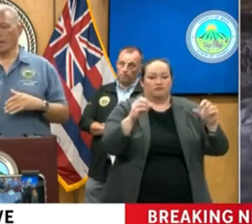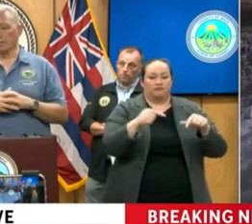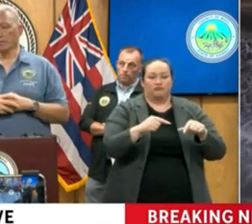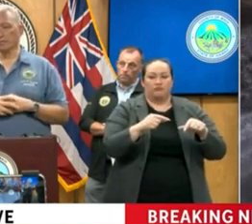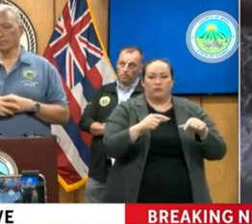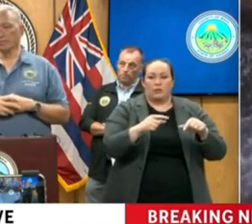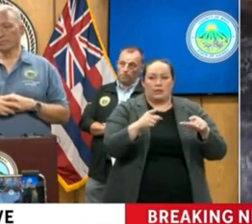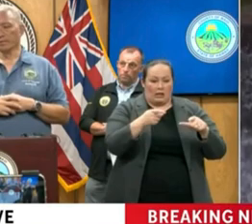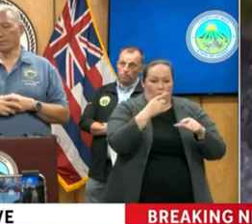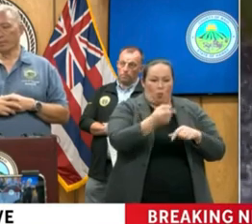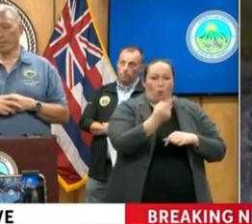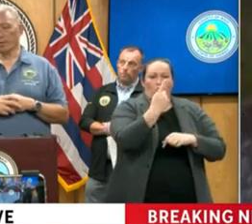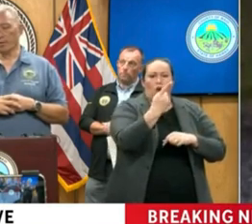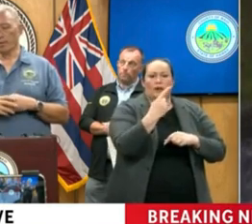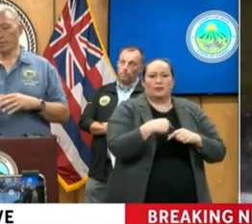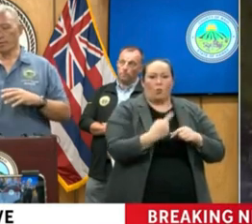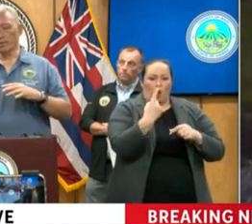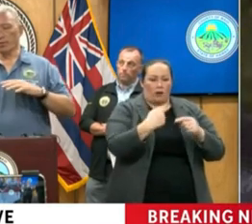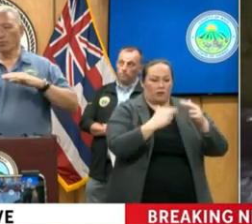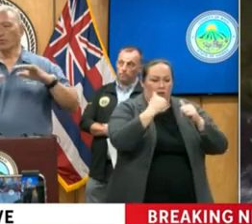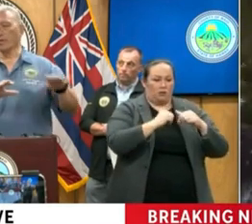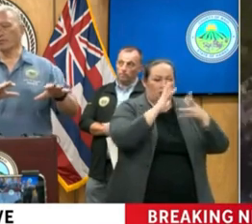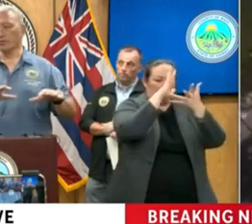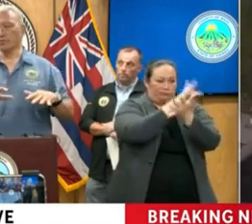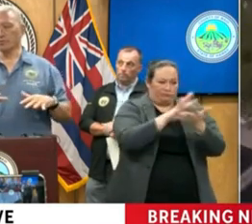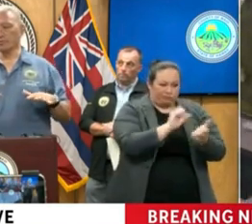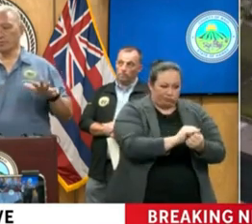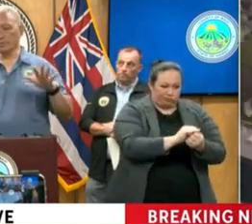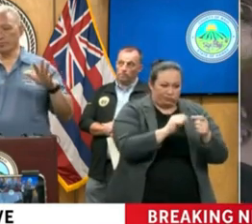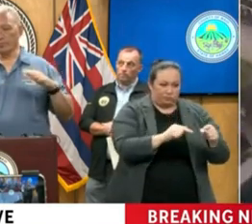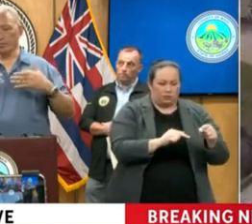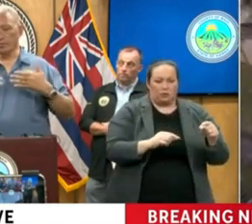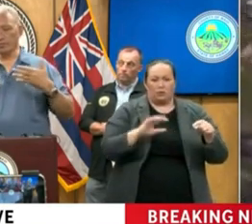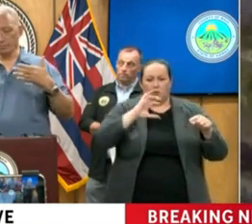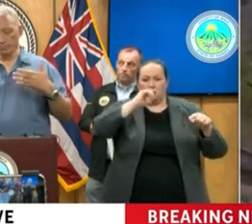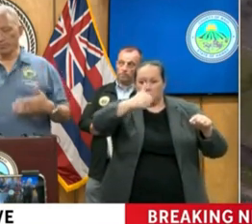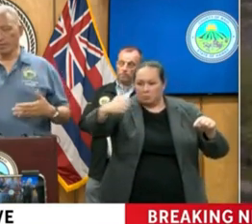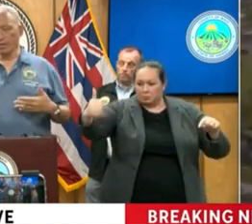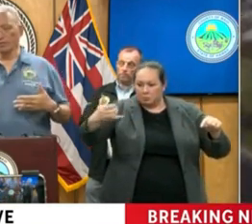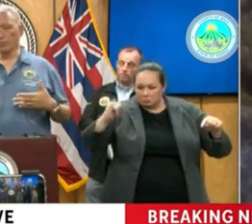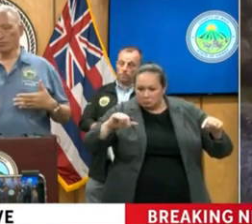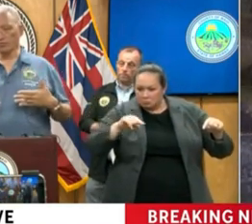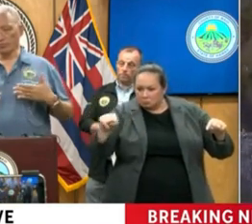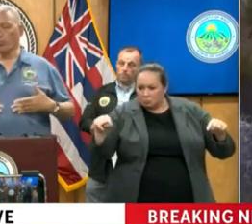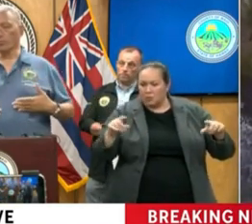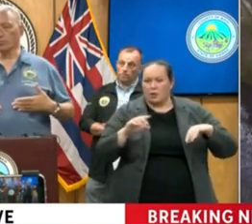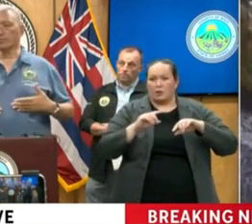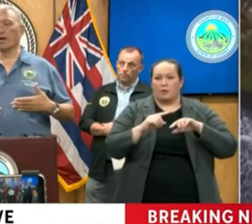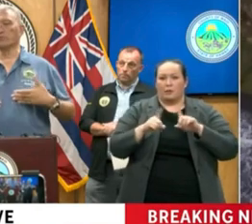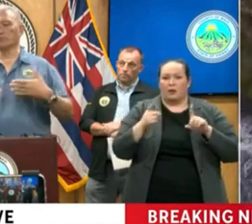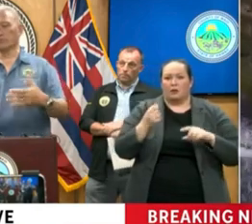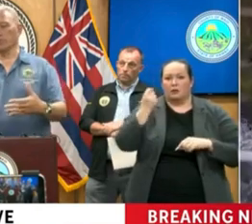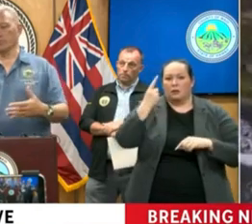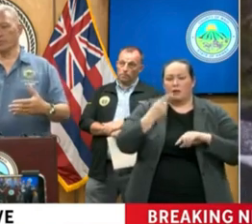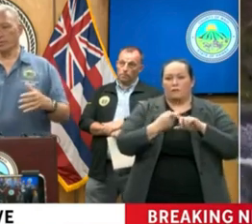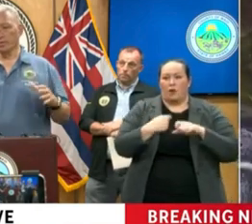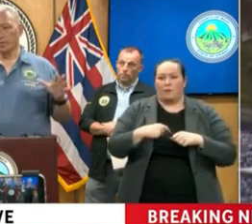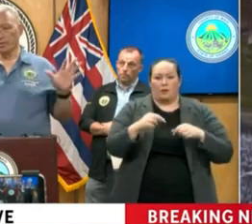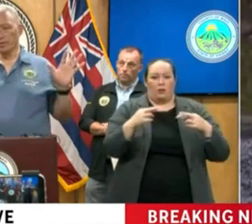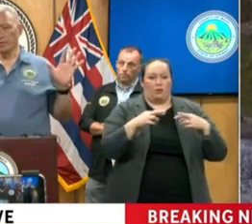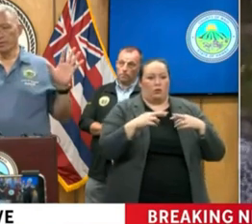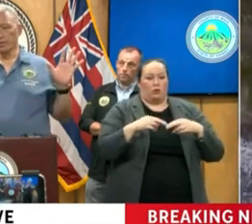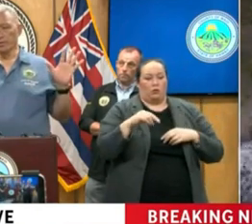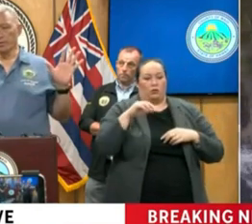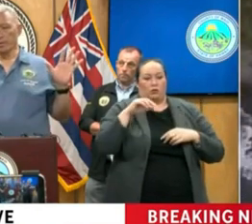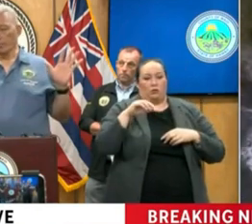were intact. But the older neighborhood, from the line on the road, from the road down to Front Street,